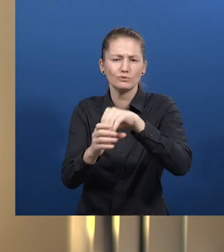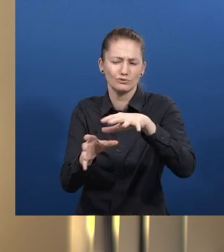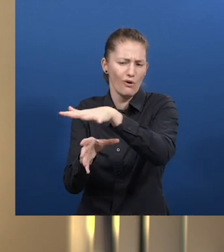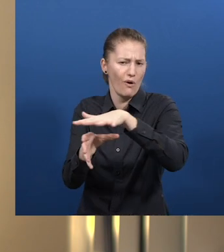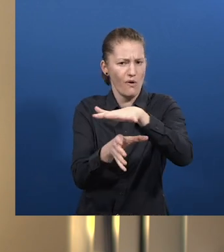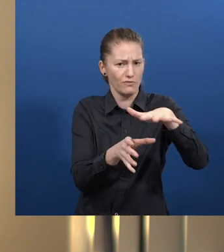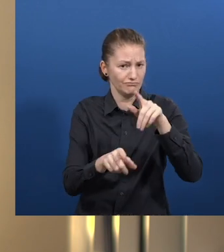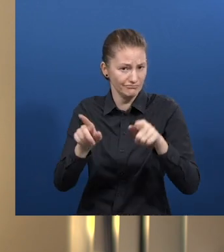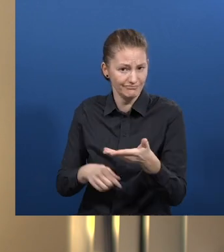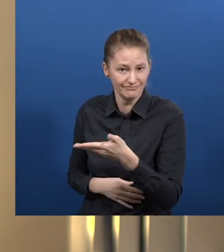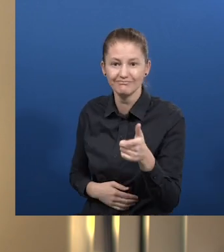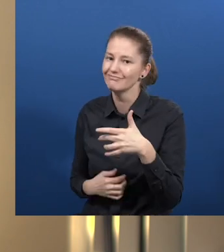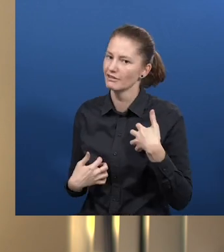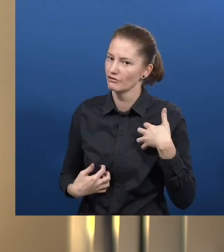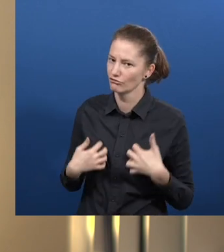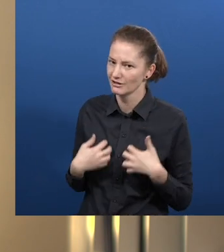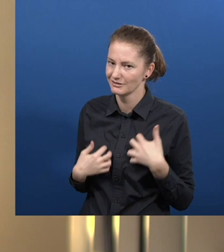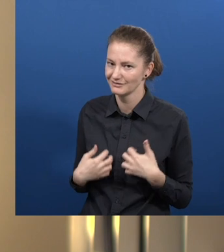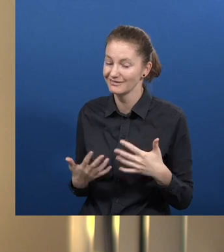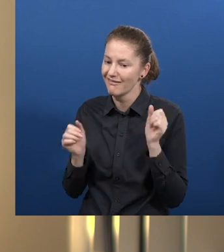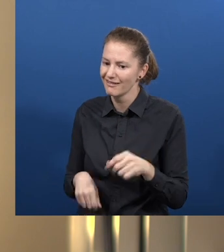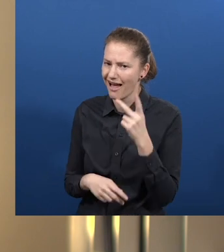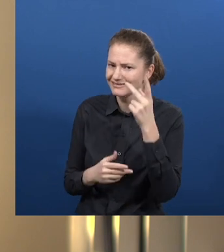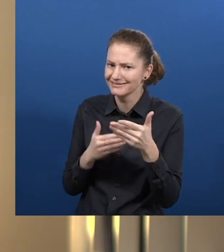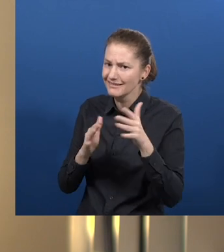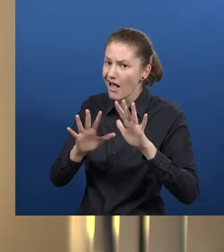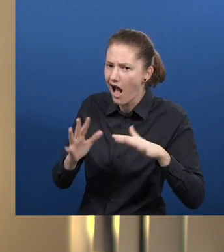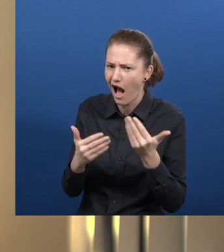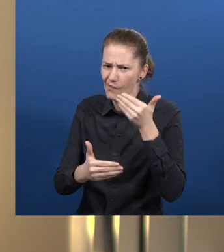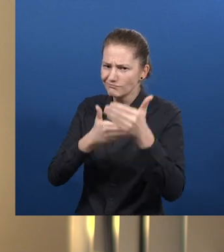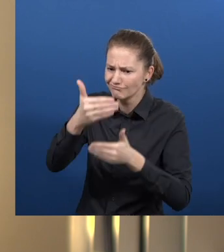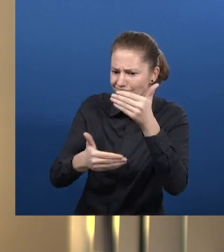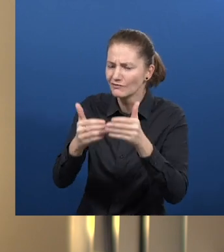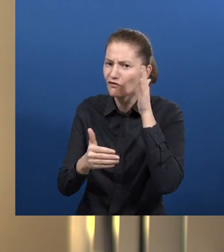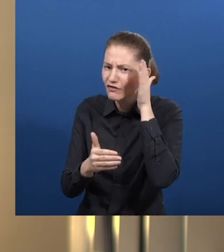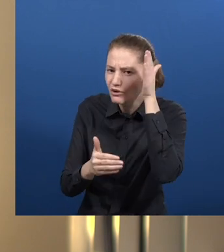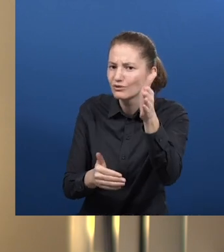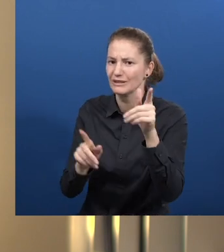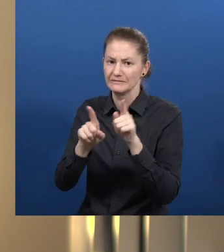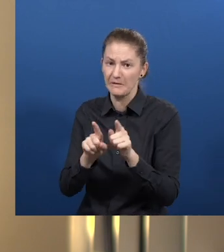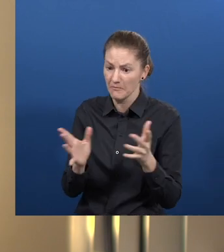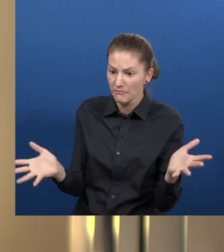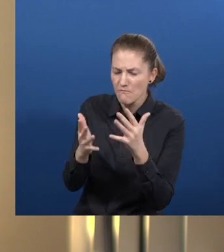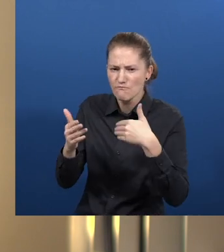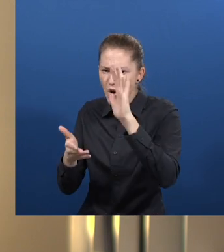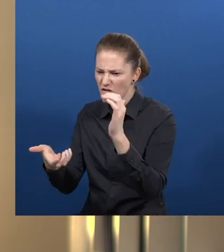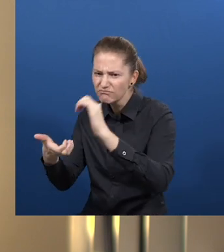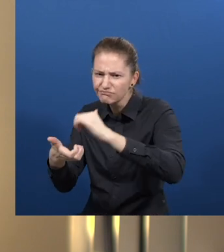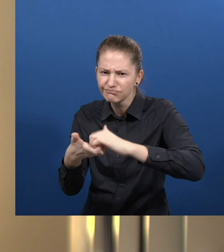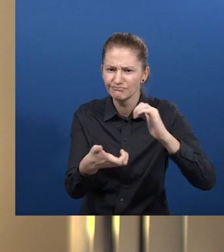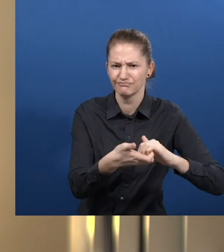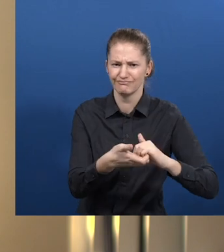them and perhaps foster more collaboration and more collective impact with our alumni as well, in addition to continuing the program